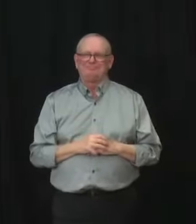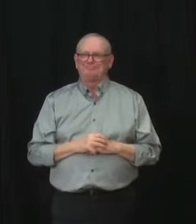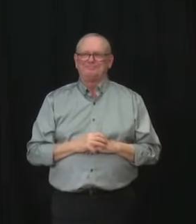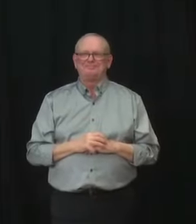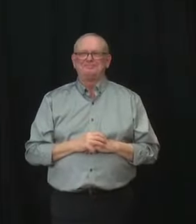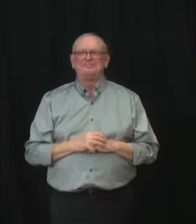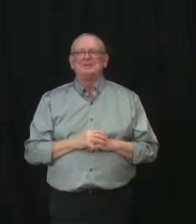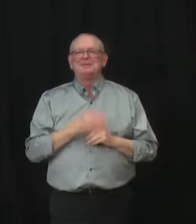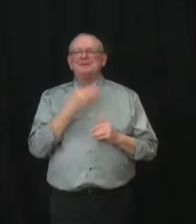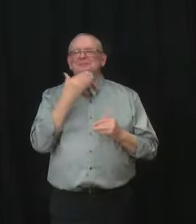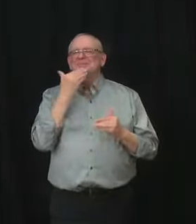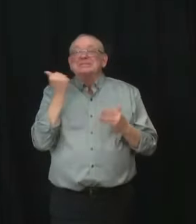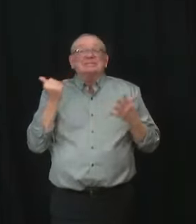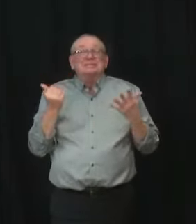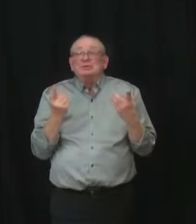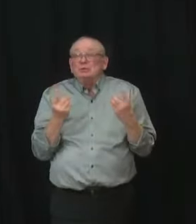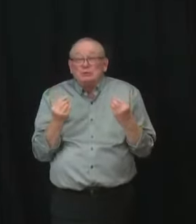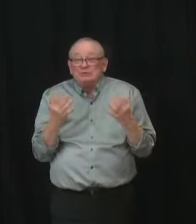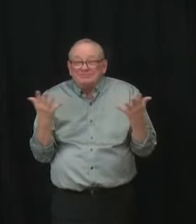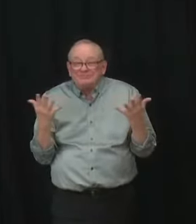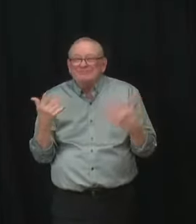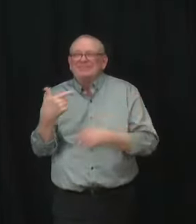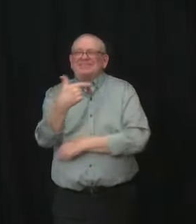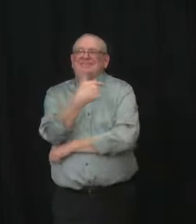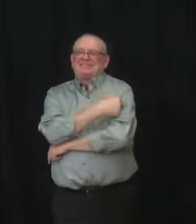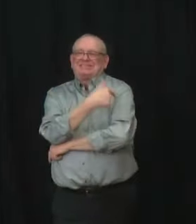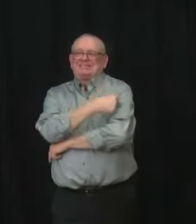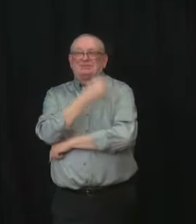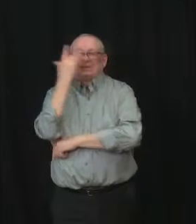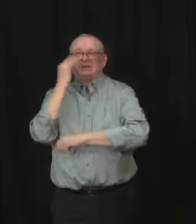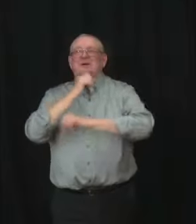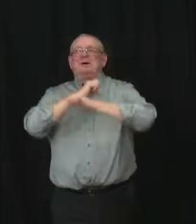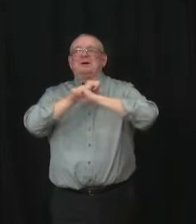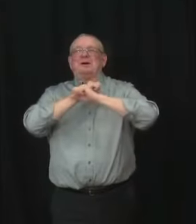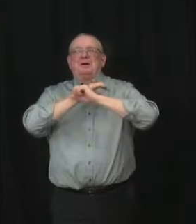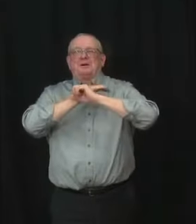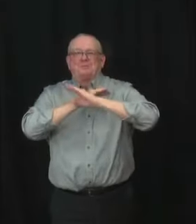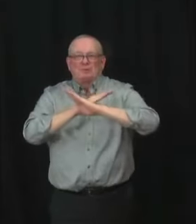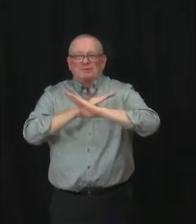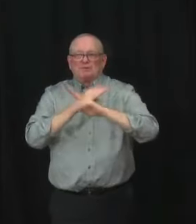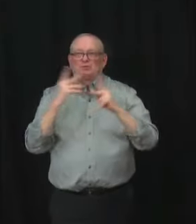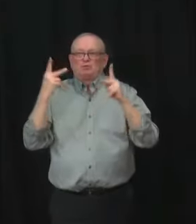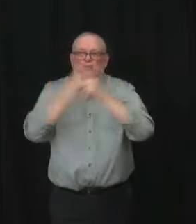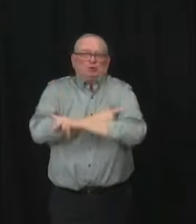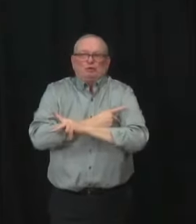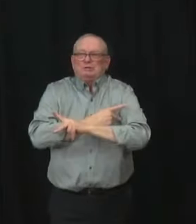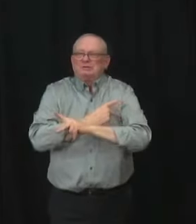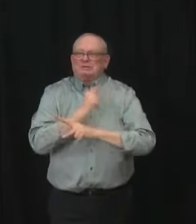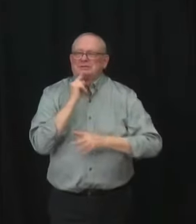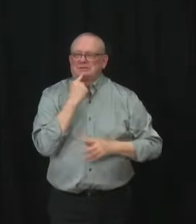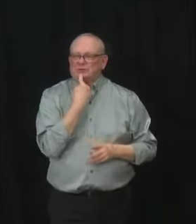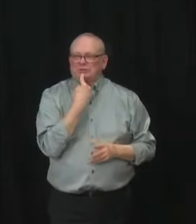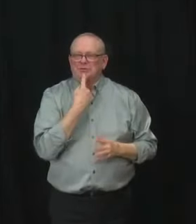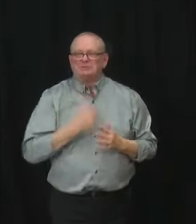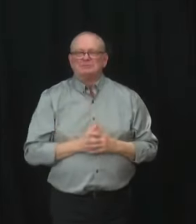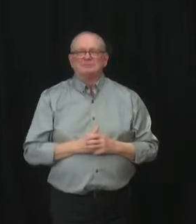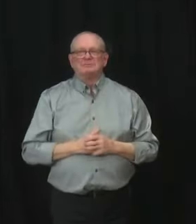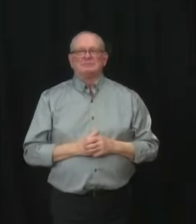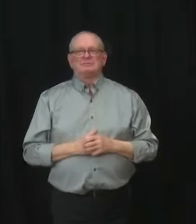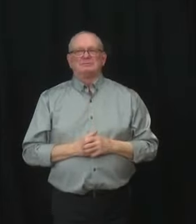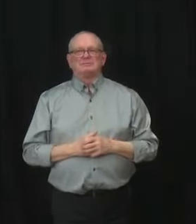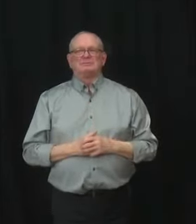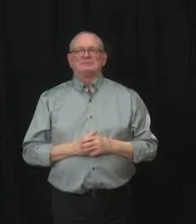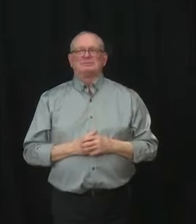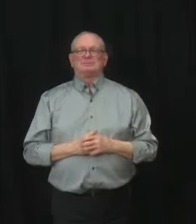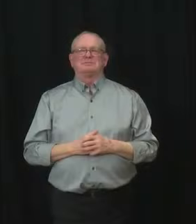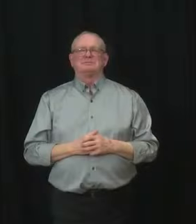is that vaccines can protect us from the worst impacts of COVID-19. We also know that COVID-19 vaccines